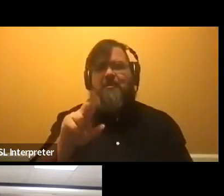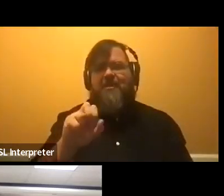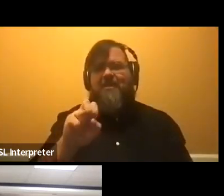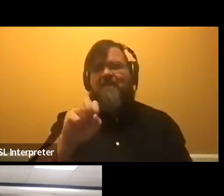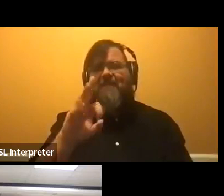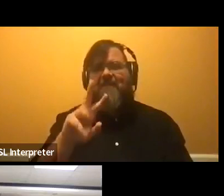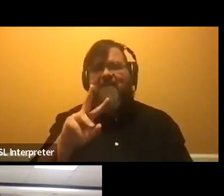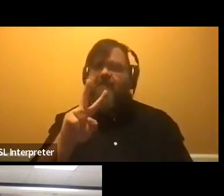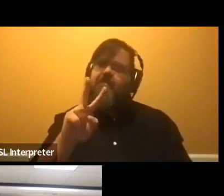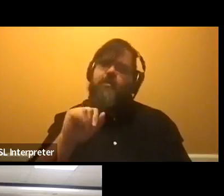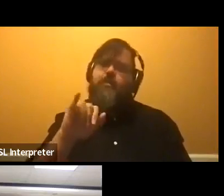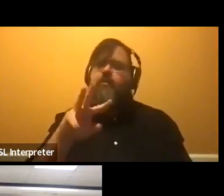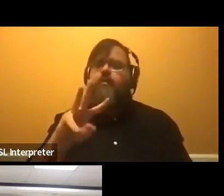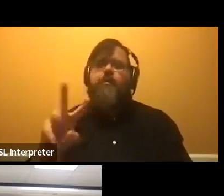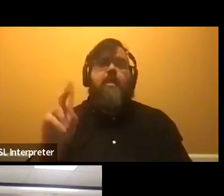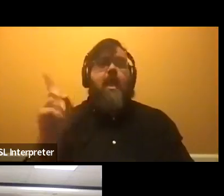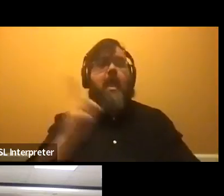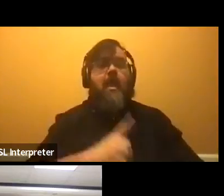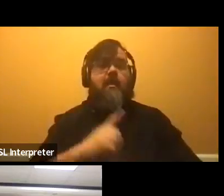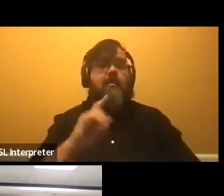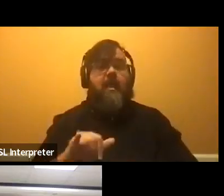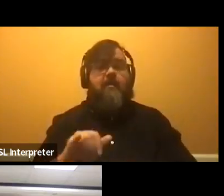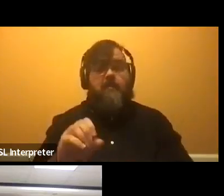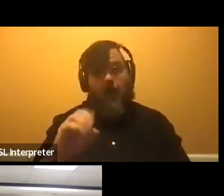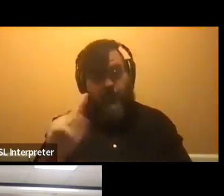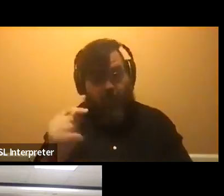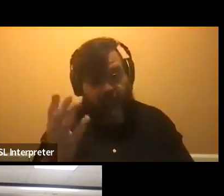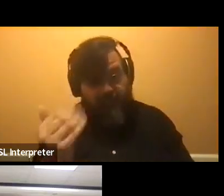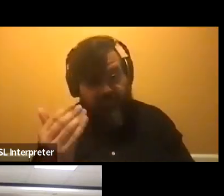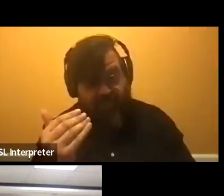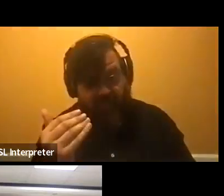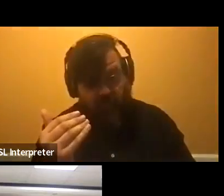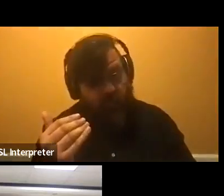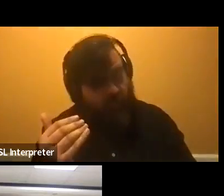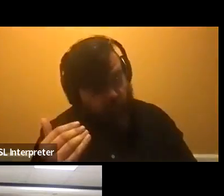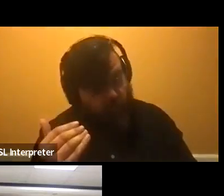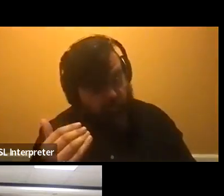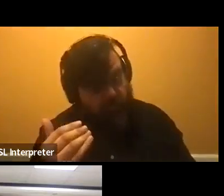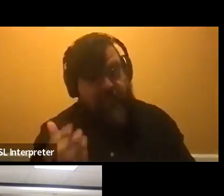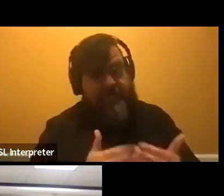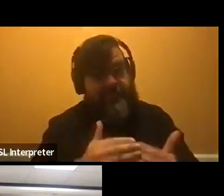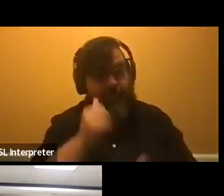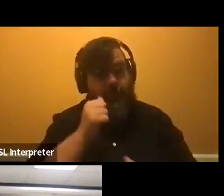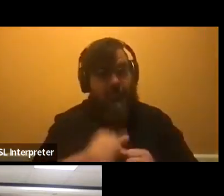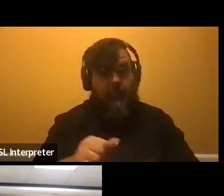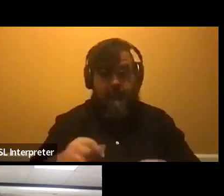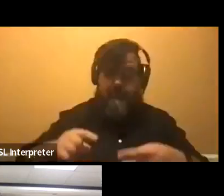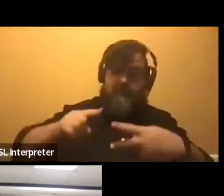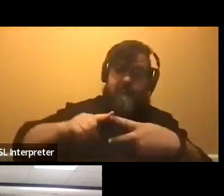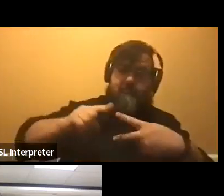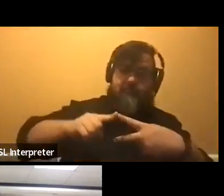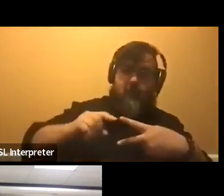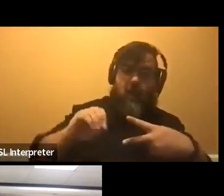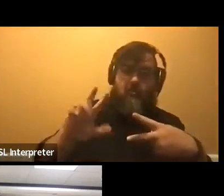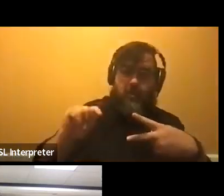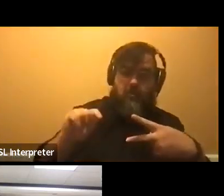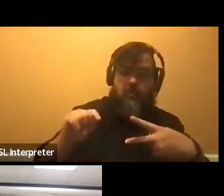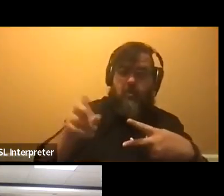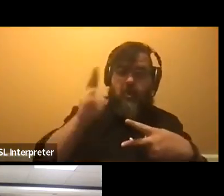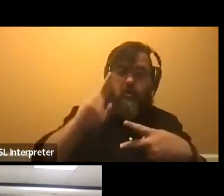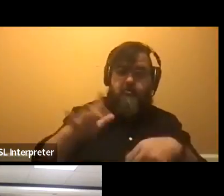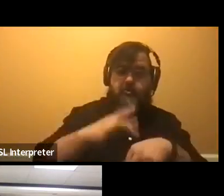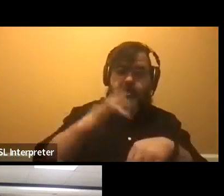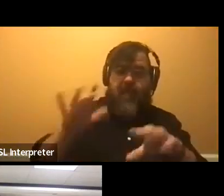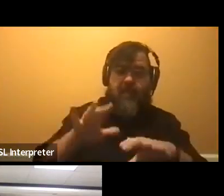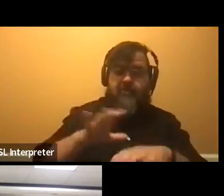Um, Cardinal Preview Day is also on October 15th. So that it's really easy. Remember October 15th, you've got honors early action and you have